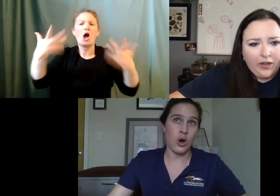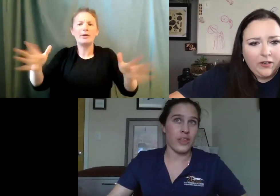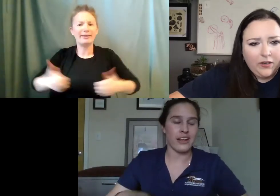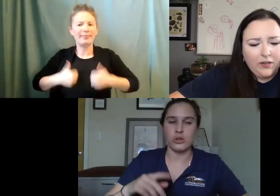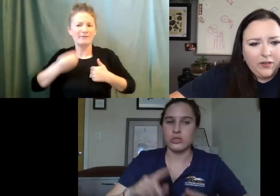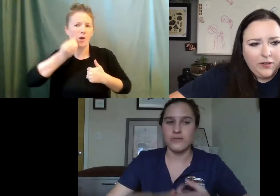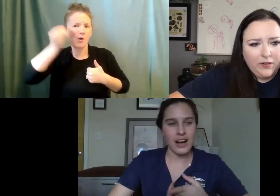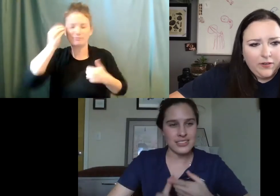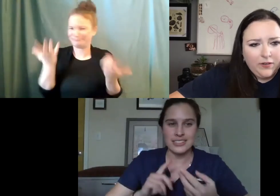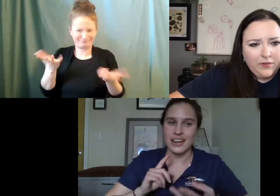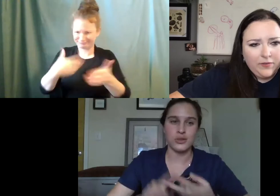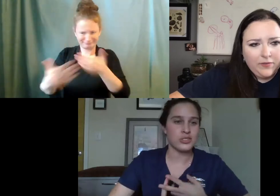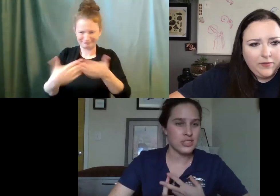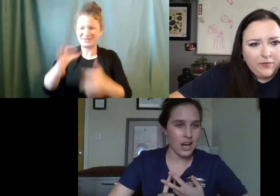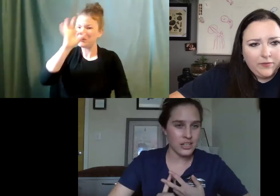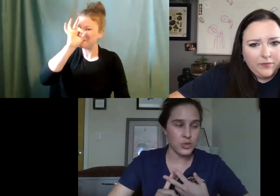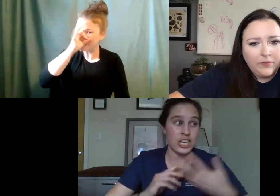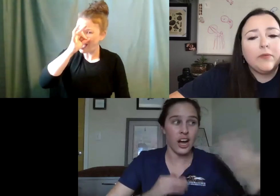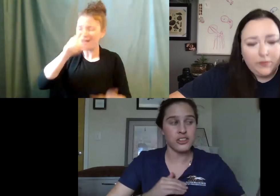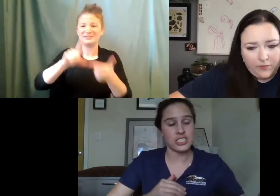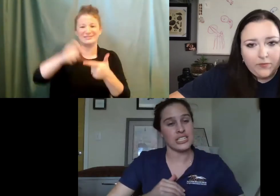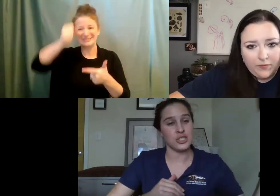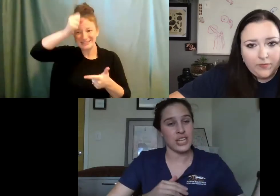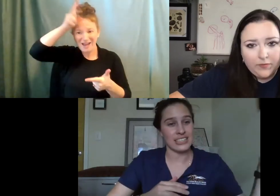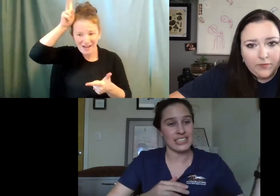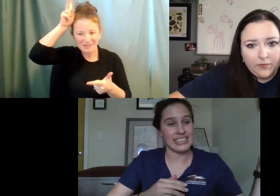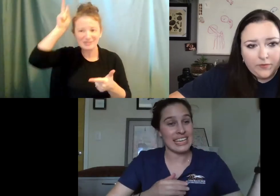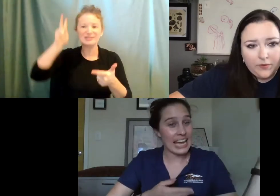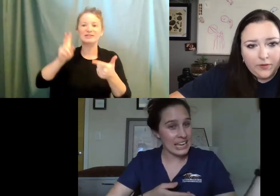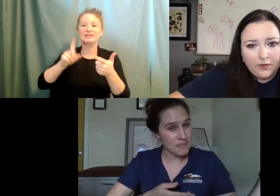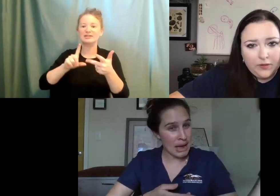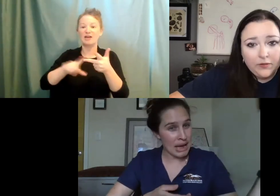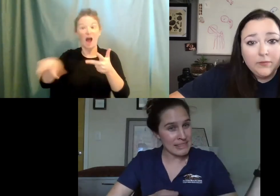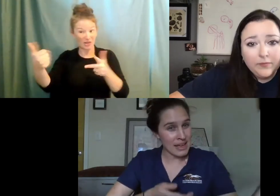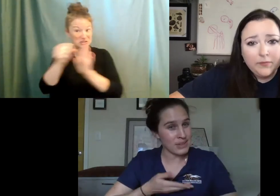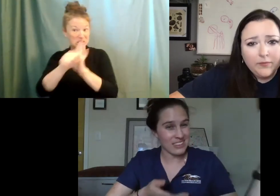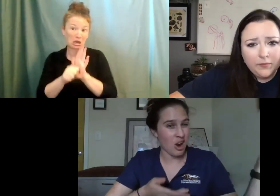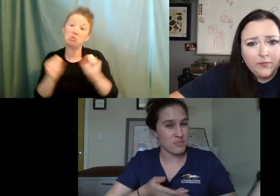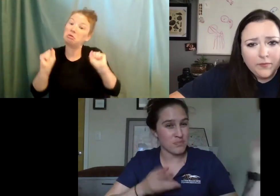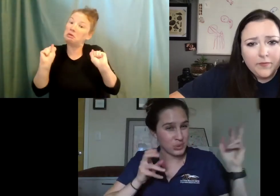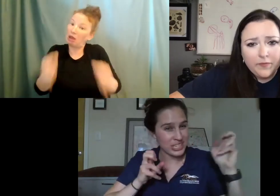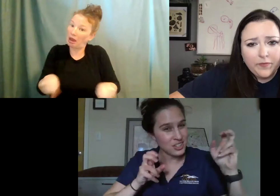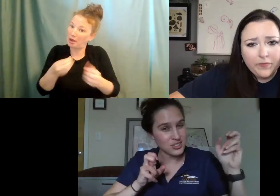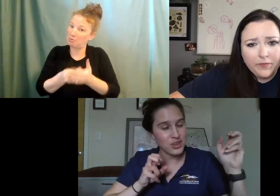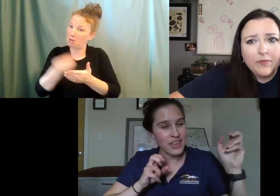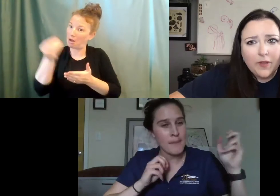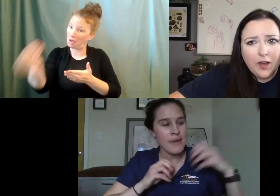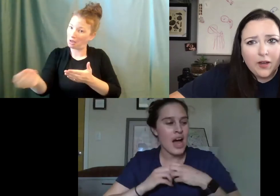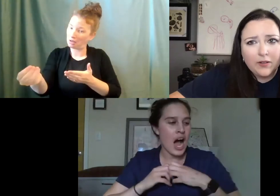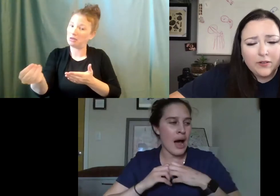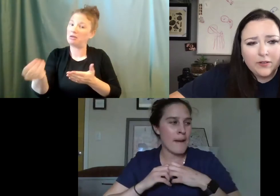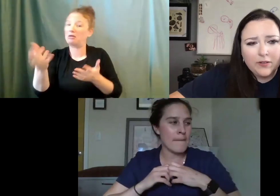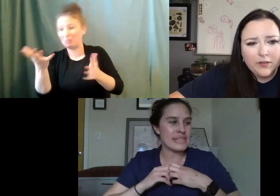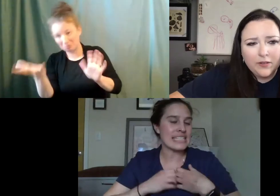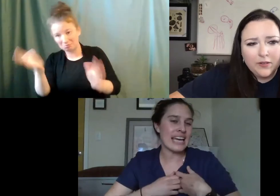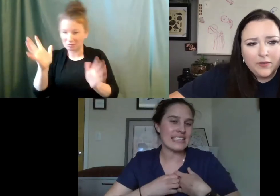So that includes foxes that includes skunks, which in other States, you technically can buy them. Like there are breeders for them.